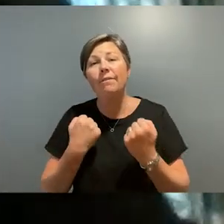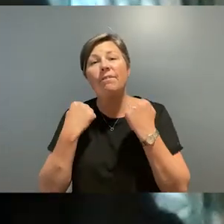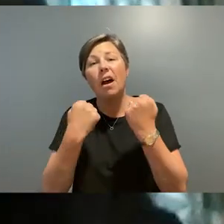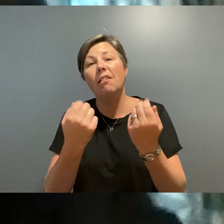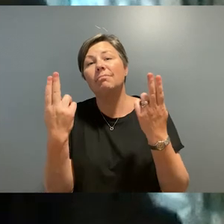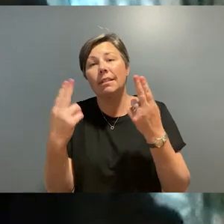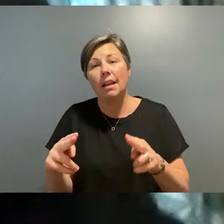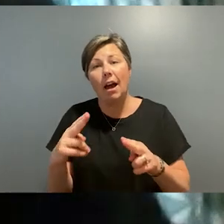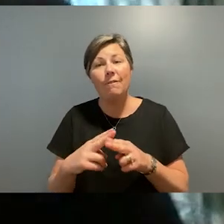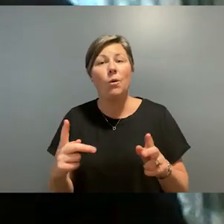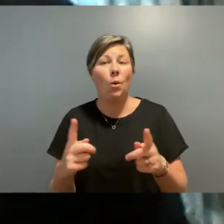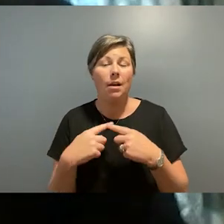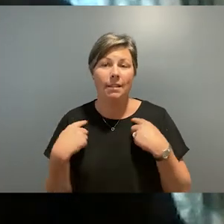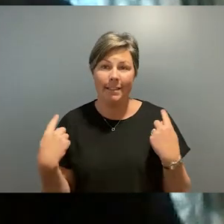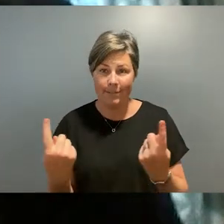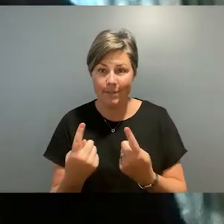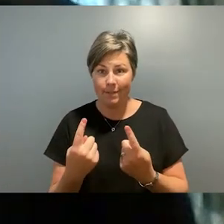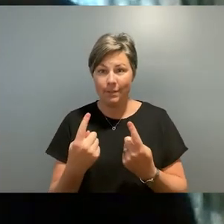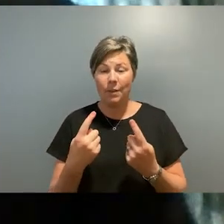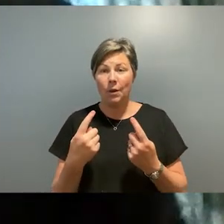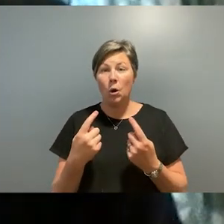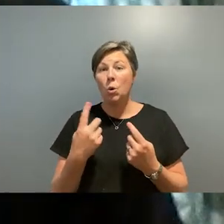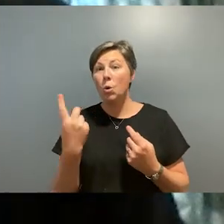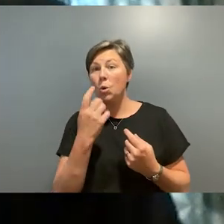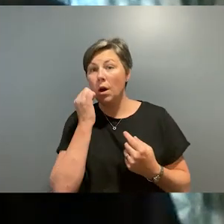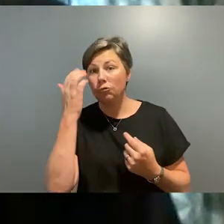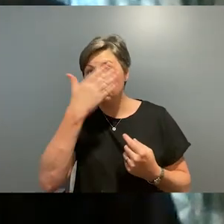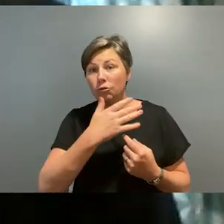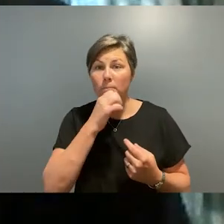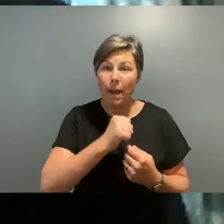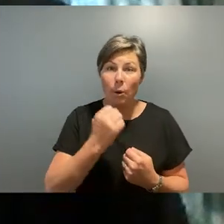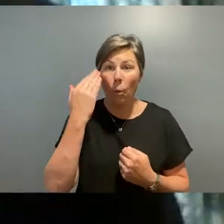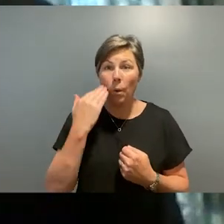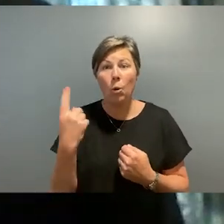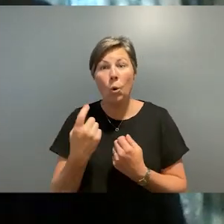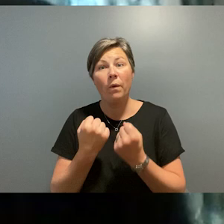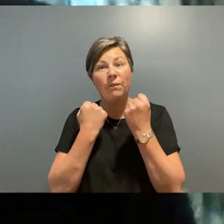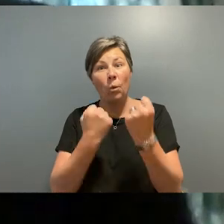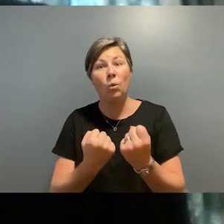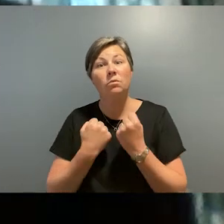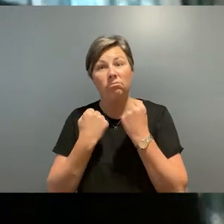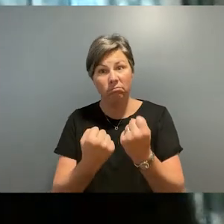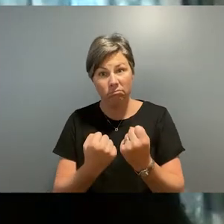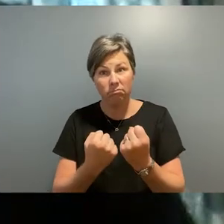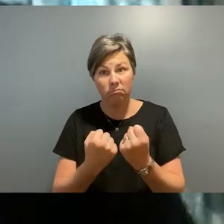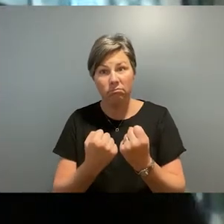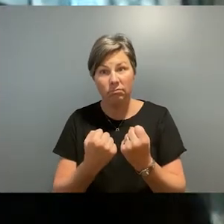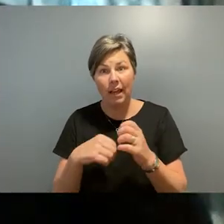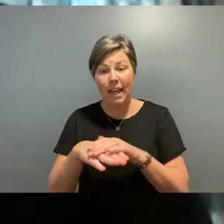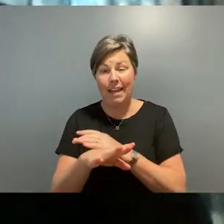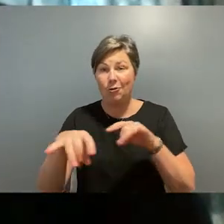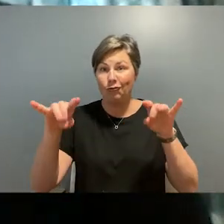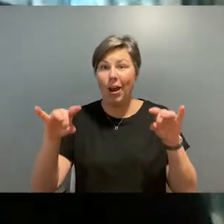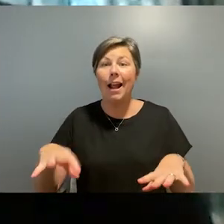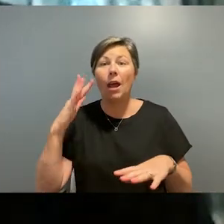I would like to extend that acknowledgement to all the fallen Aboriginal men and women who fought for their sovereign rights in the frontier